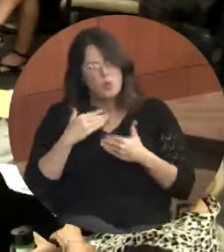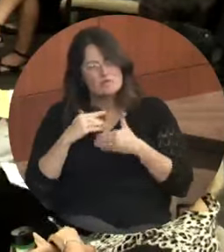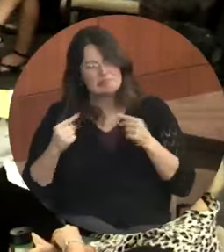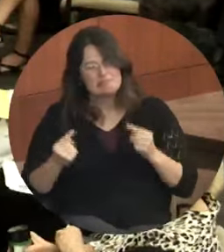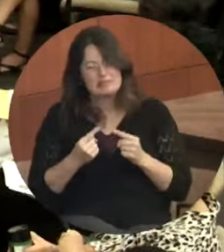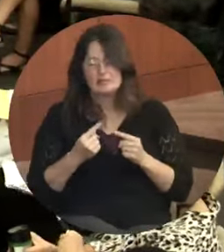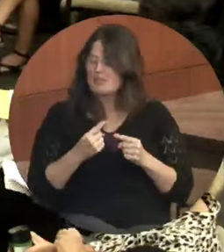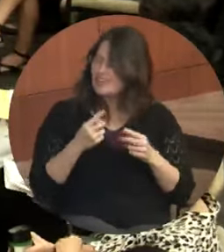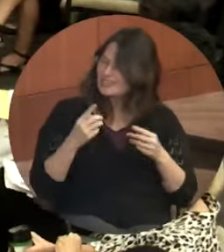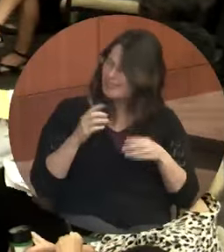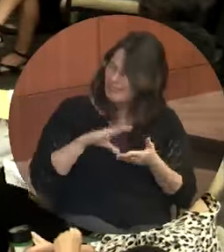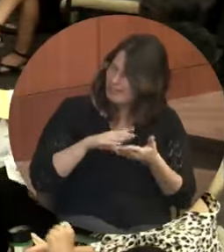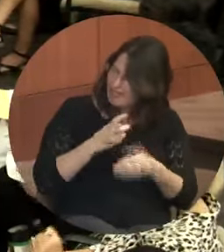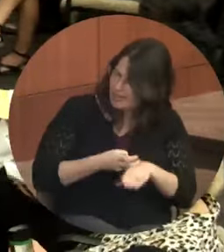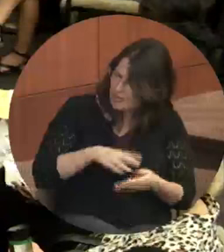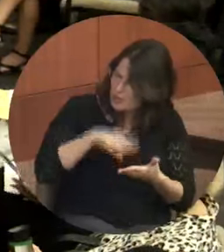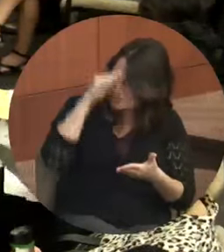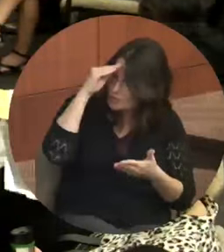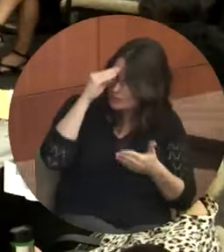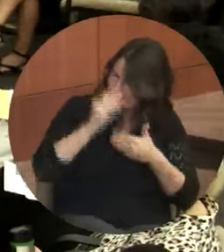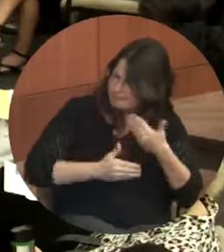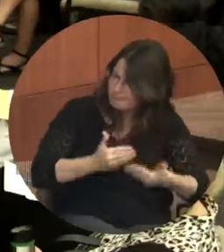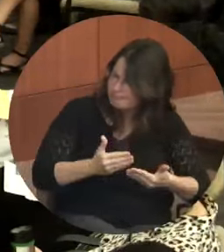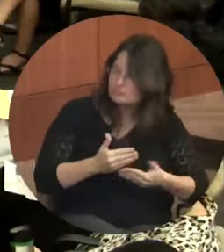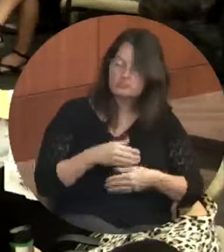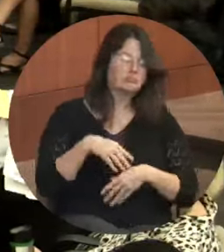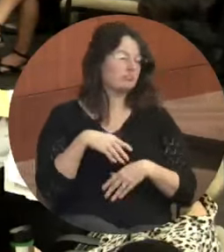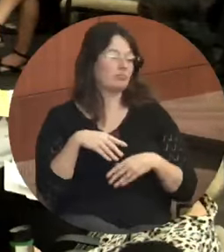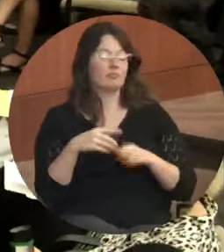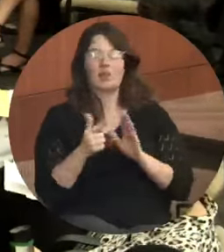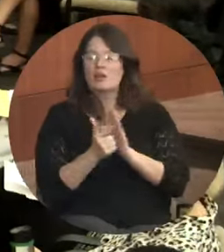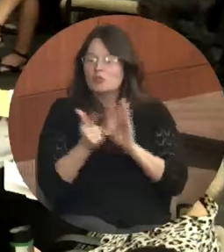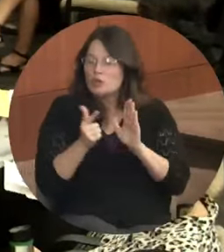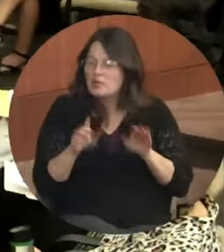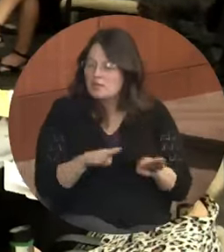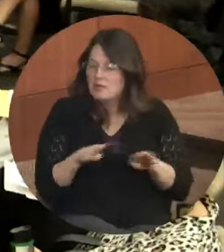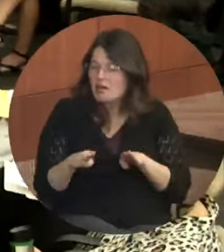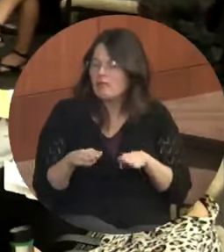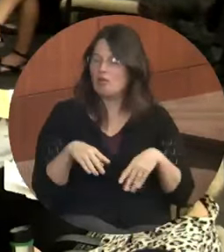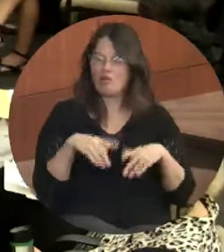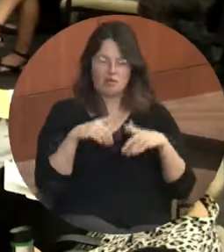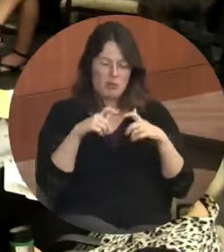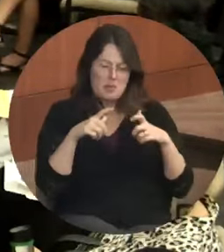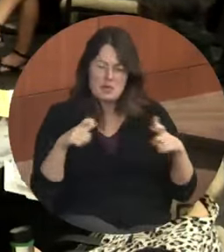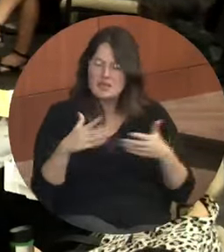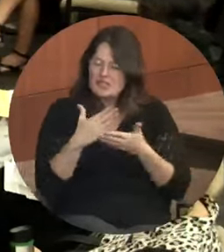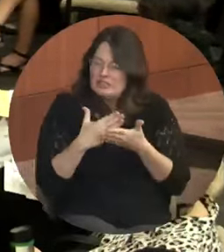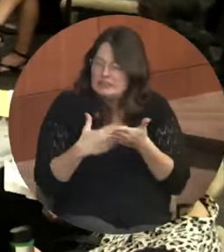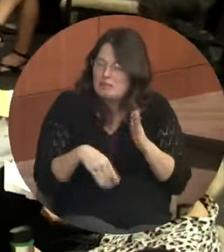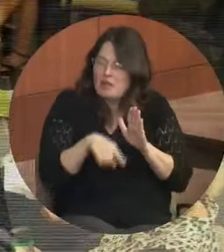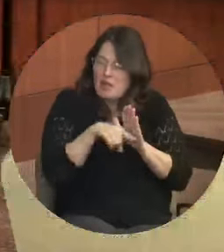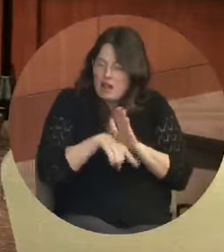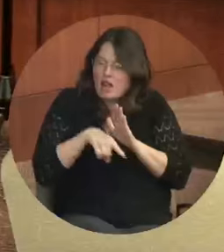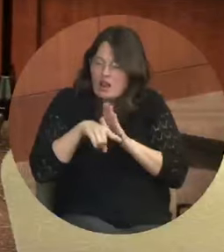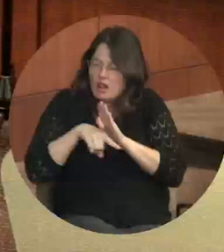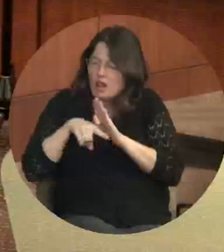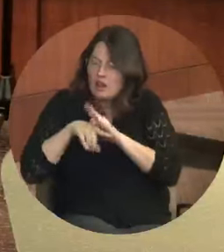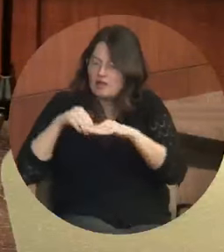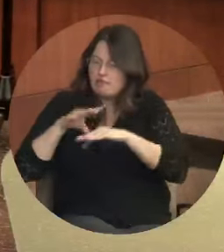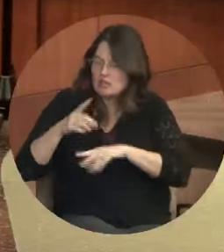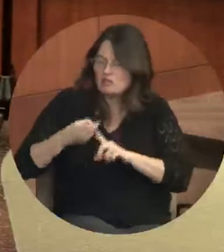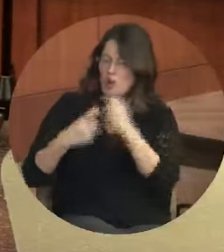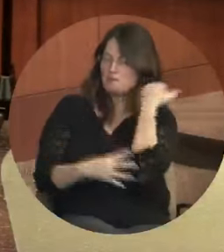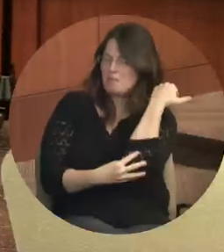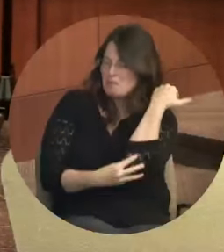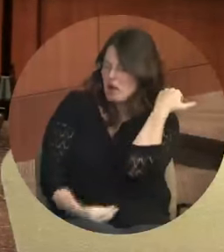pregnancy and dropout rates and criminal behavior are just some of the negative effects of poverty that